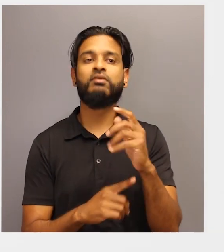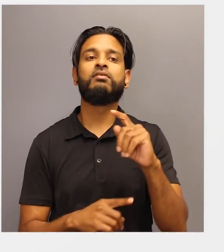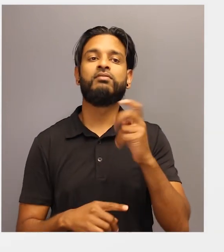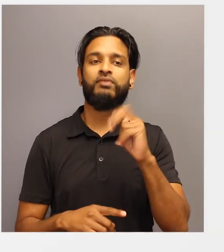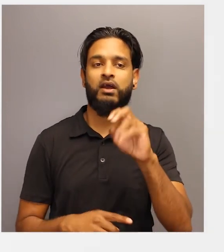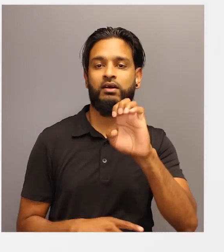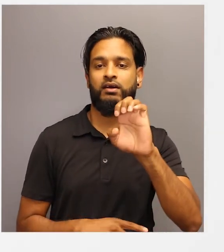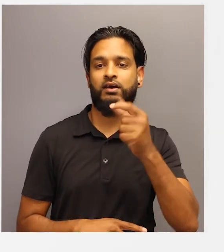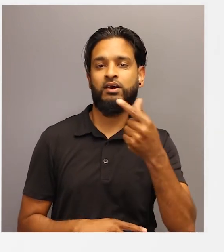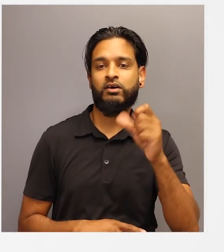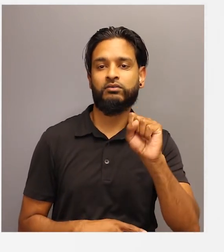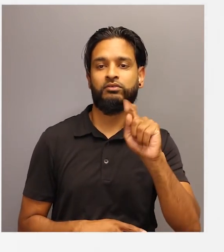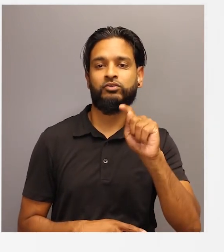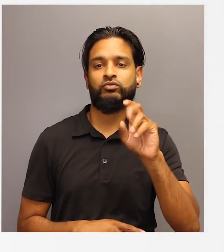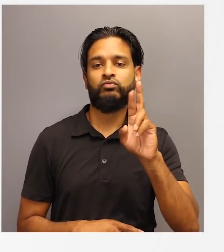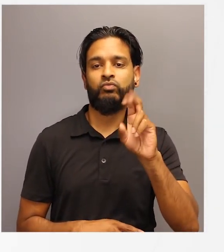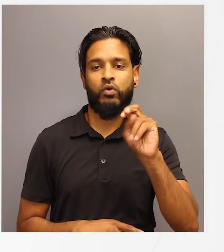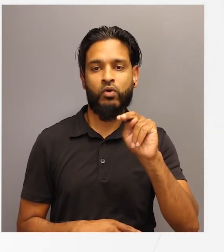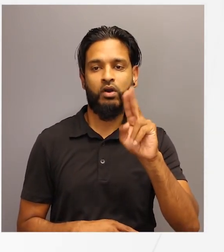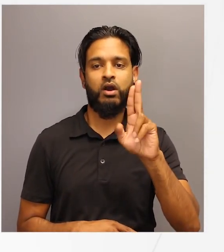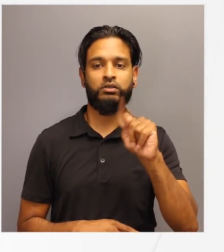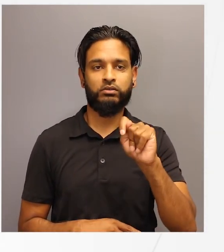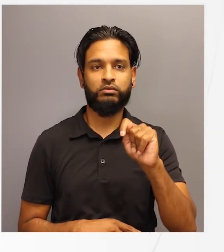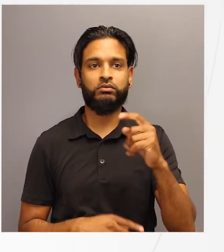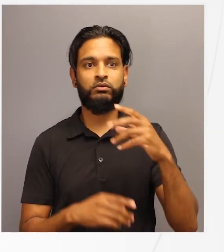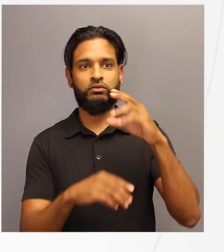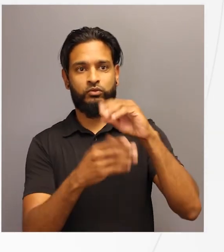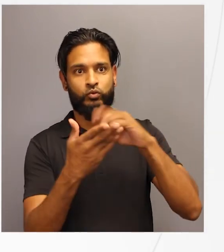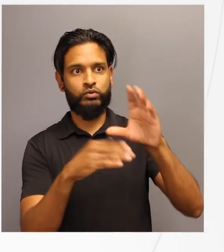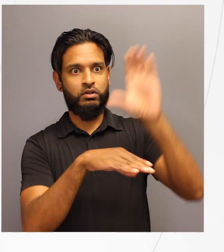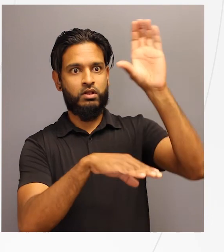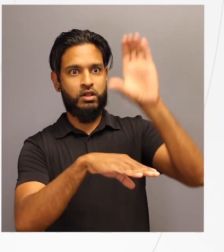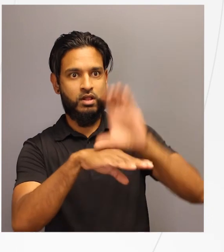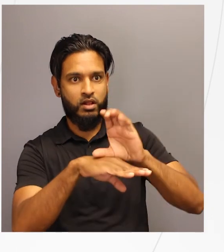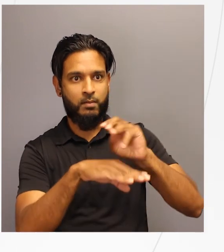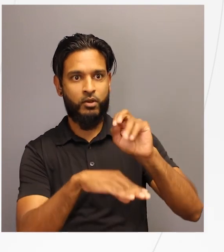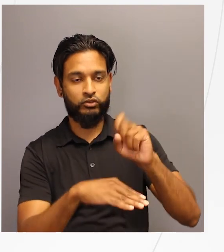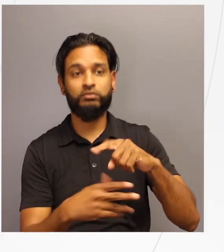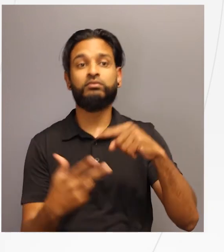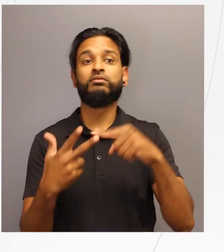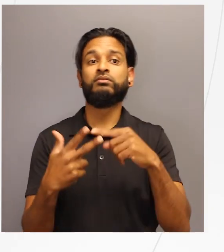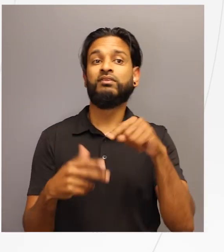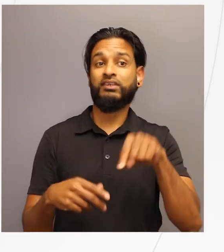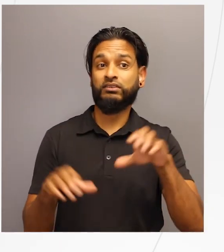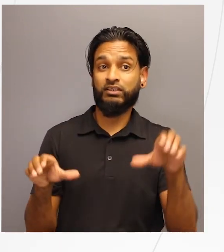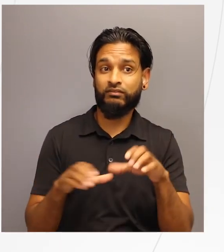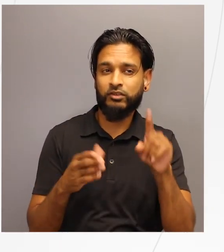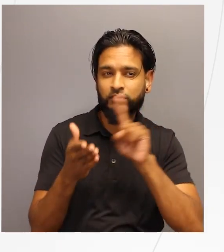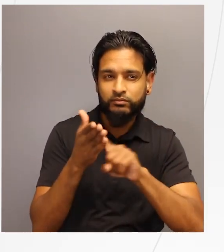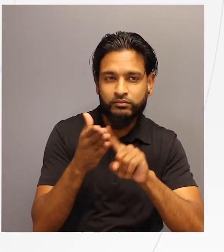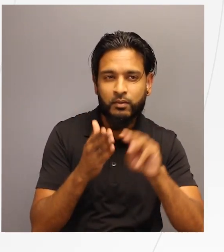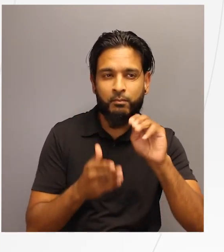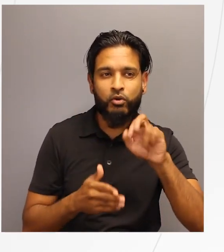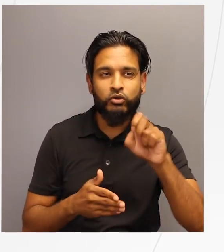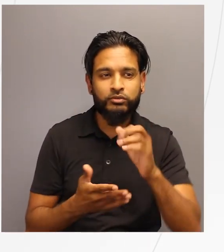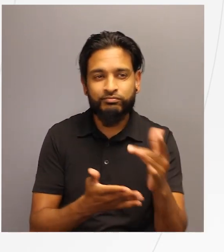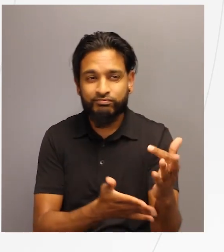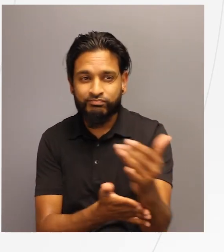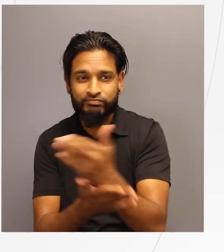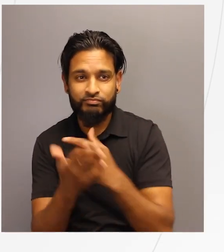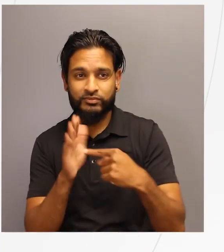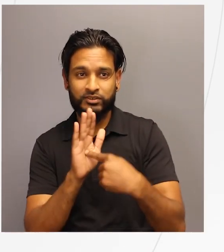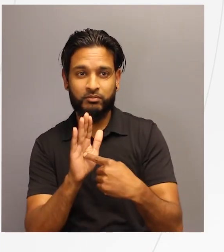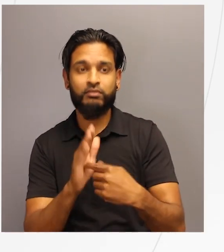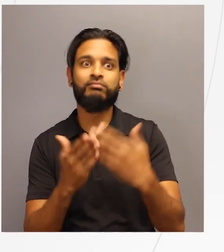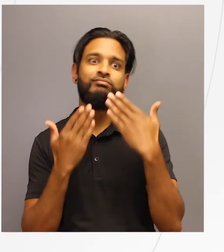will land on Mars. Then have your students complete this activity, where they will explore Mars and gather samples. Thank you